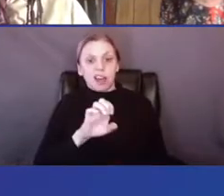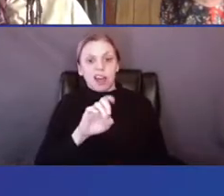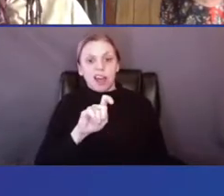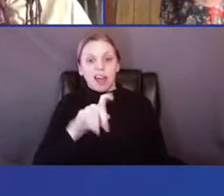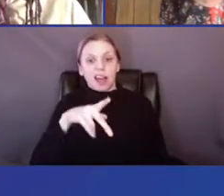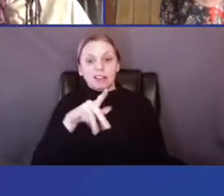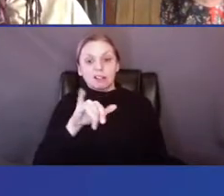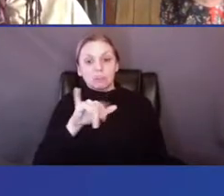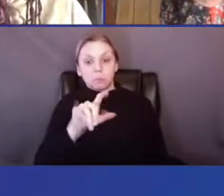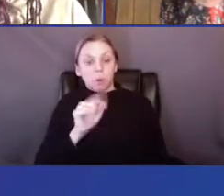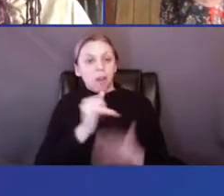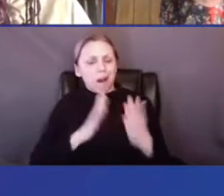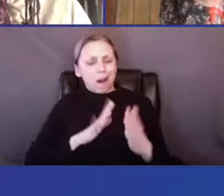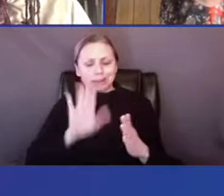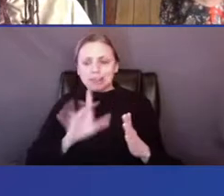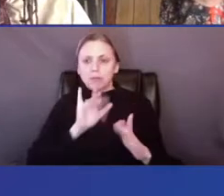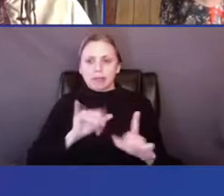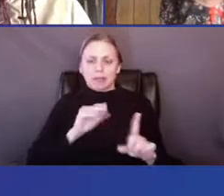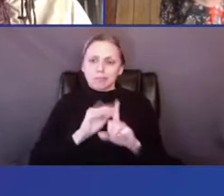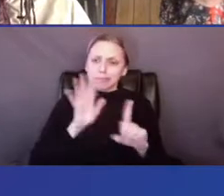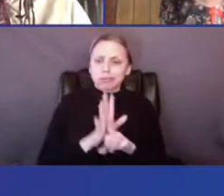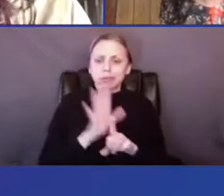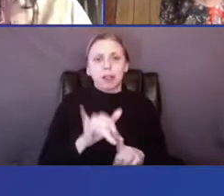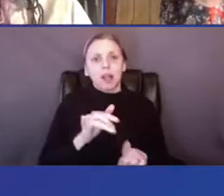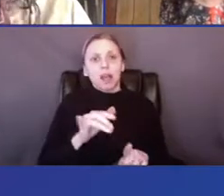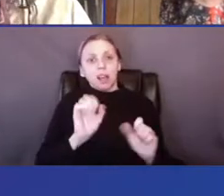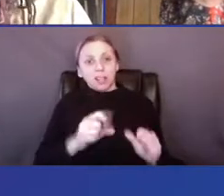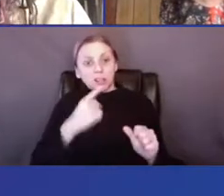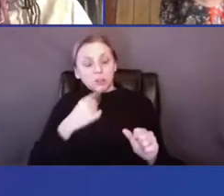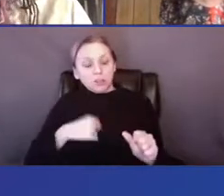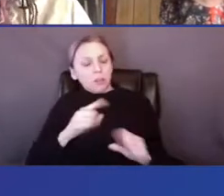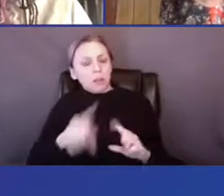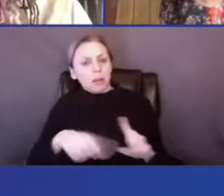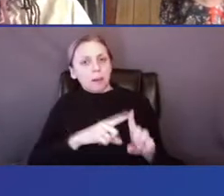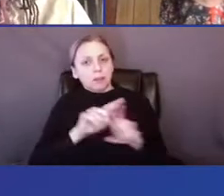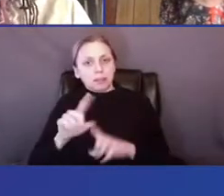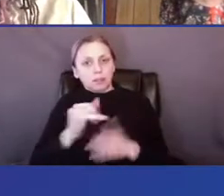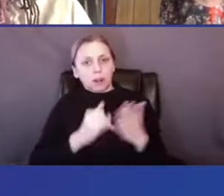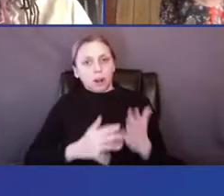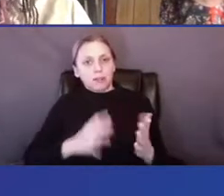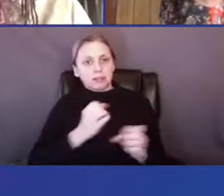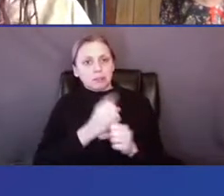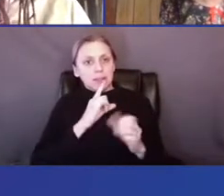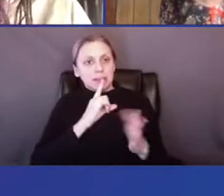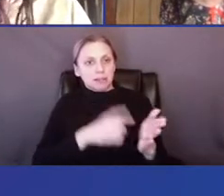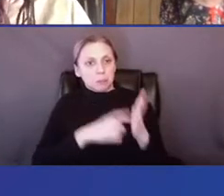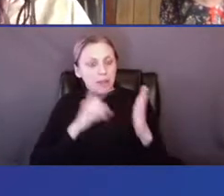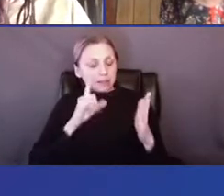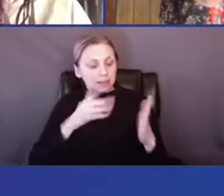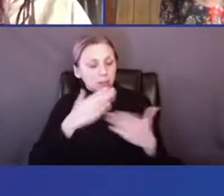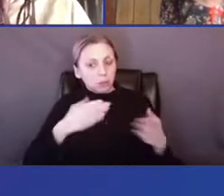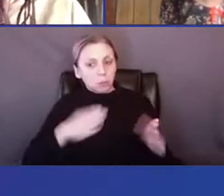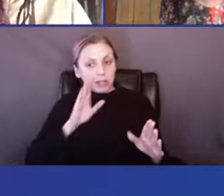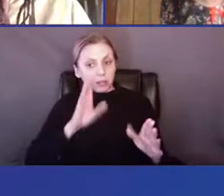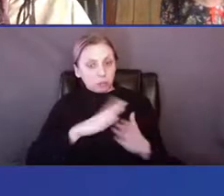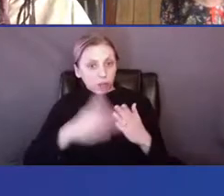think to one of these examples where artists are making demands in a fruitful way to, uh, take us out?